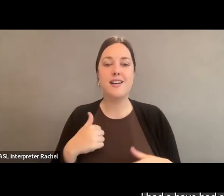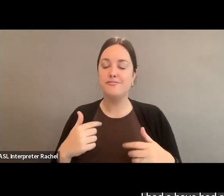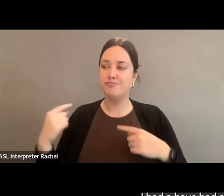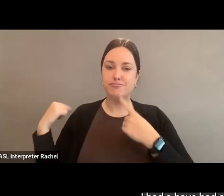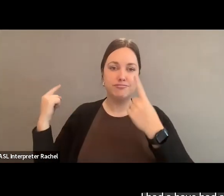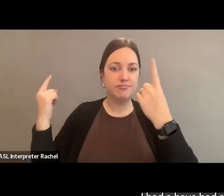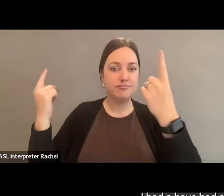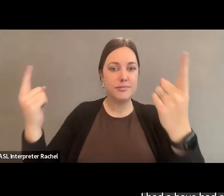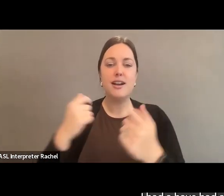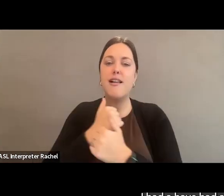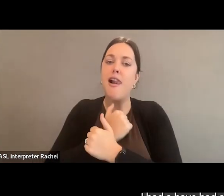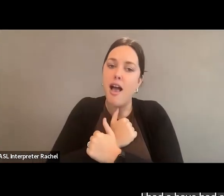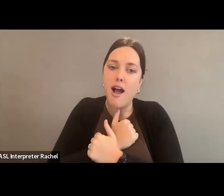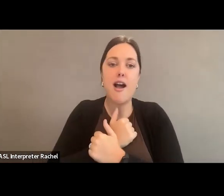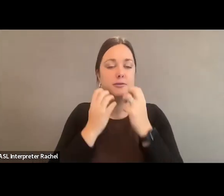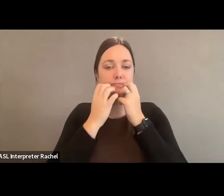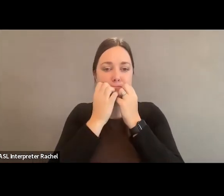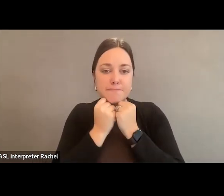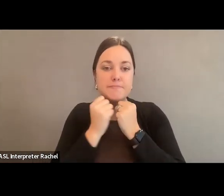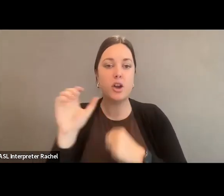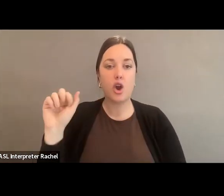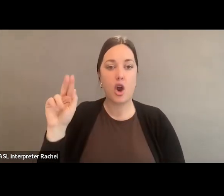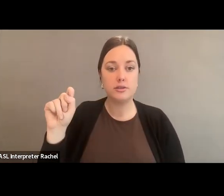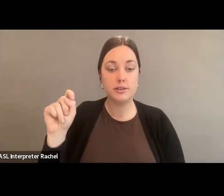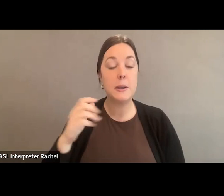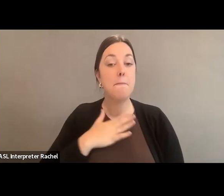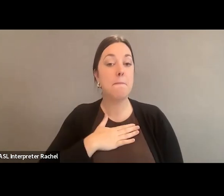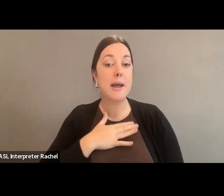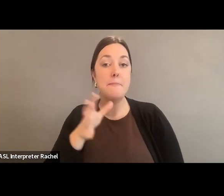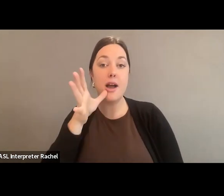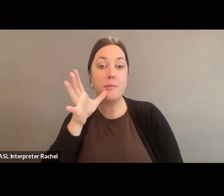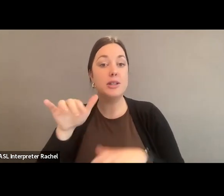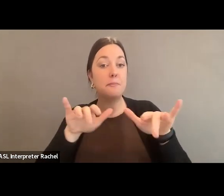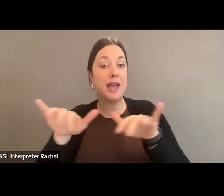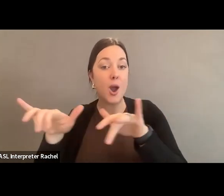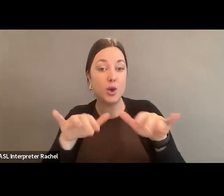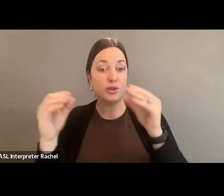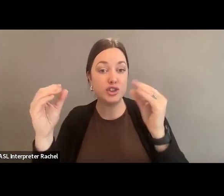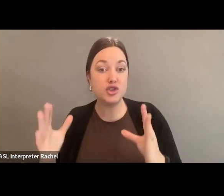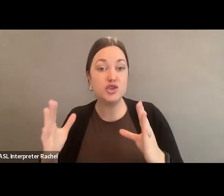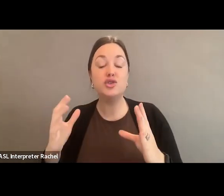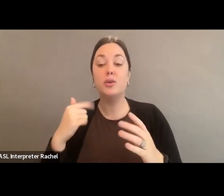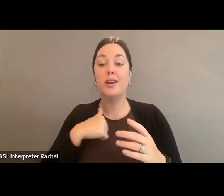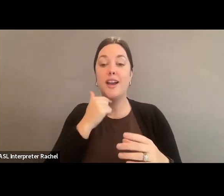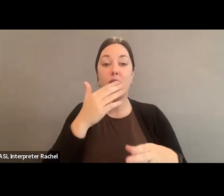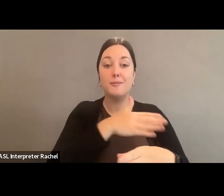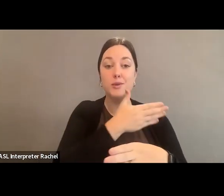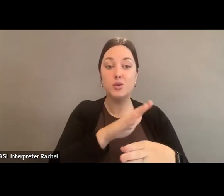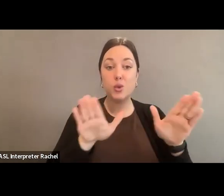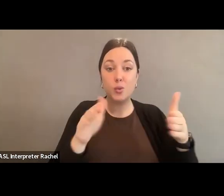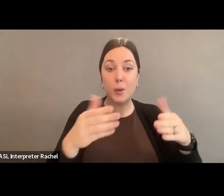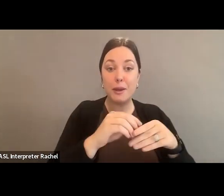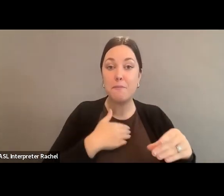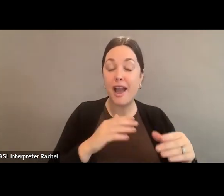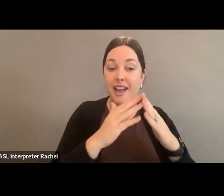love of and appreciation for the arts. My mom was a piano teacher. She belonged to a folklore society. We had a music room in our house. My mom